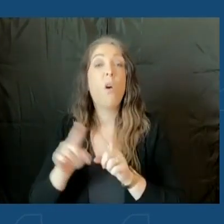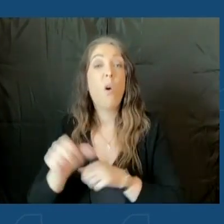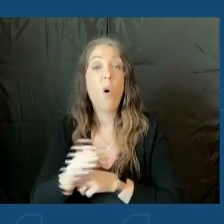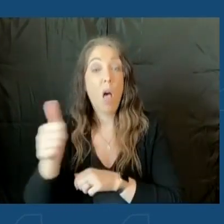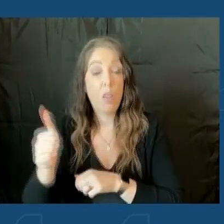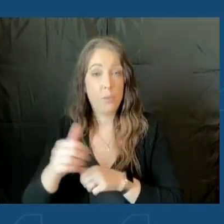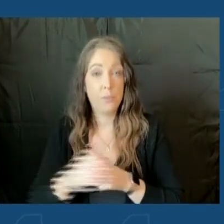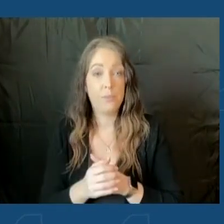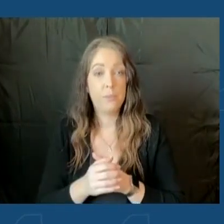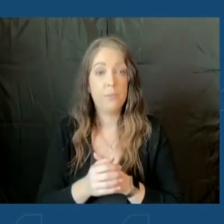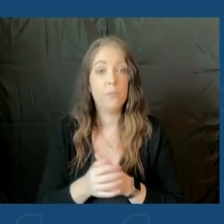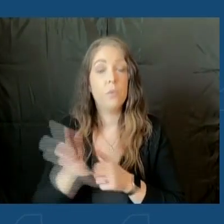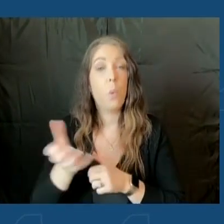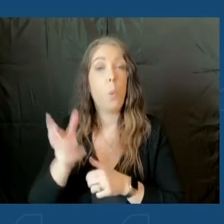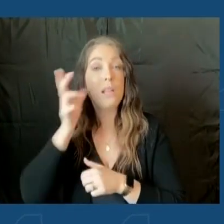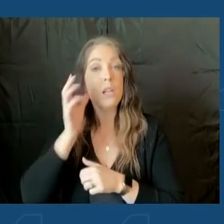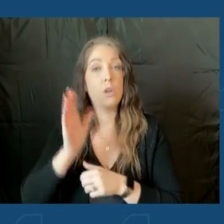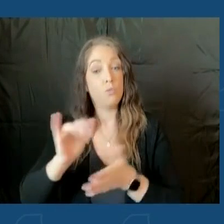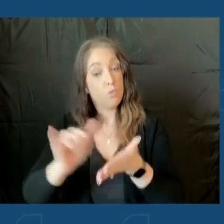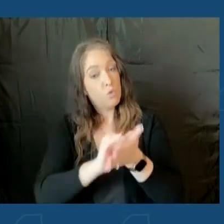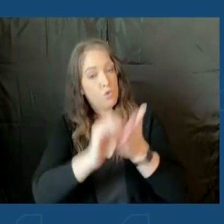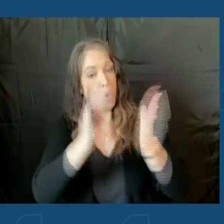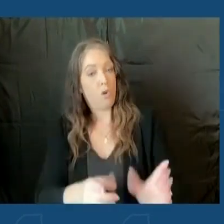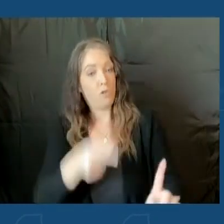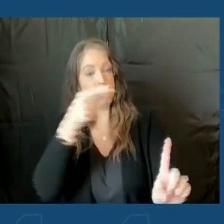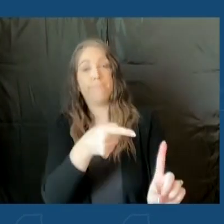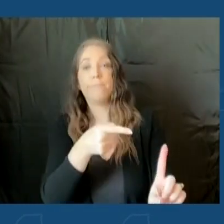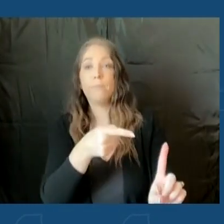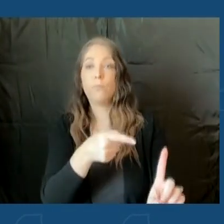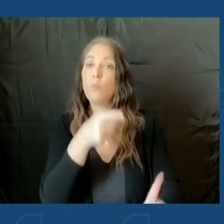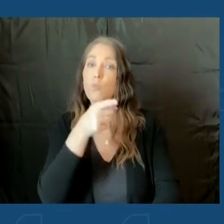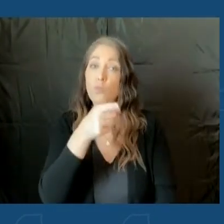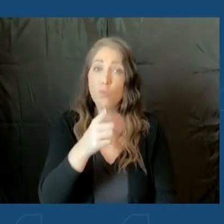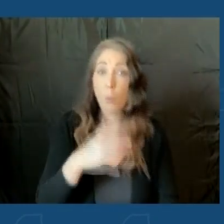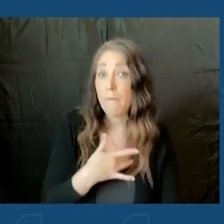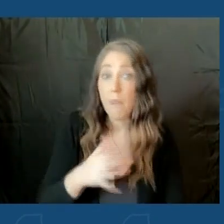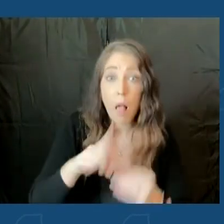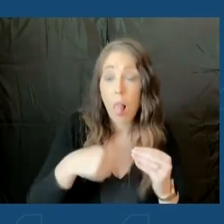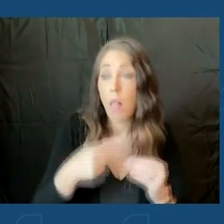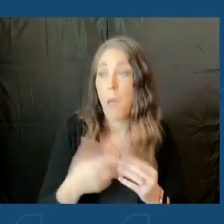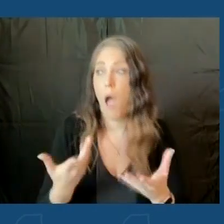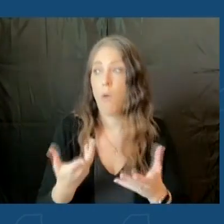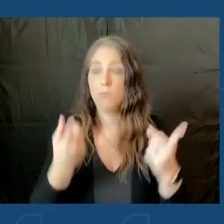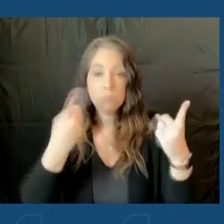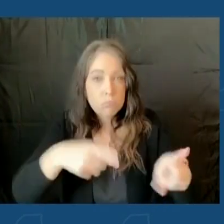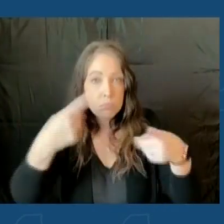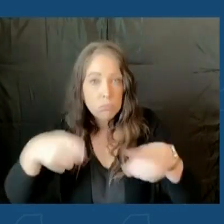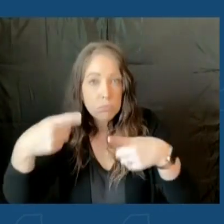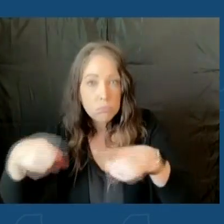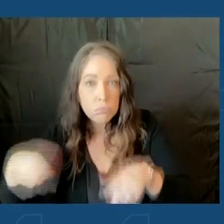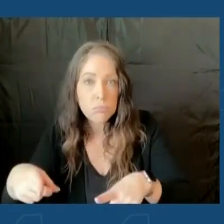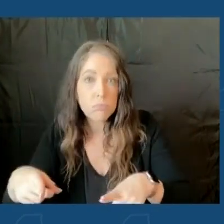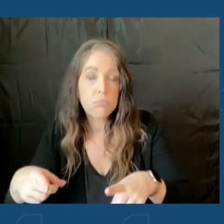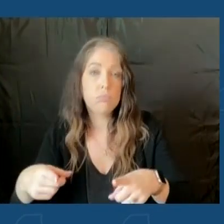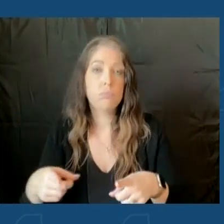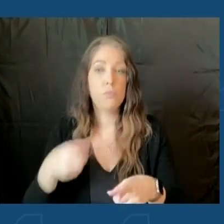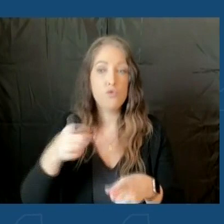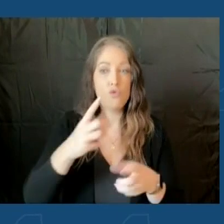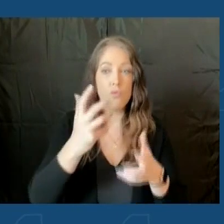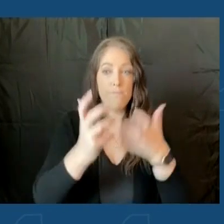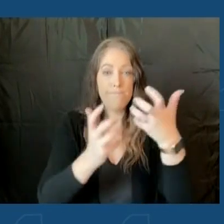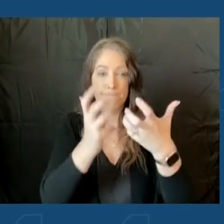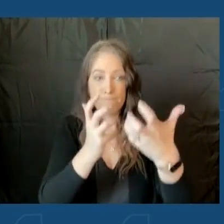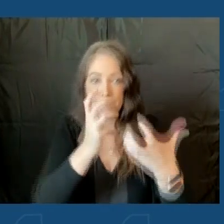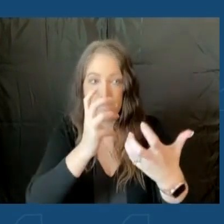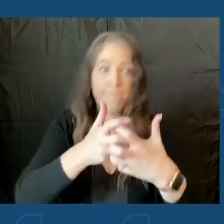I wanted to hear directly from New Yorkers on how they're feeling about what's going on and how they're adapting to